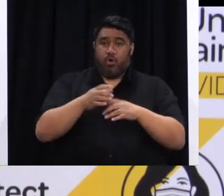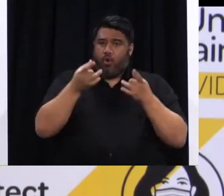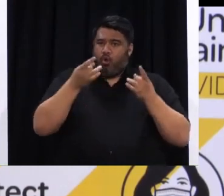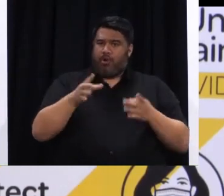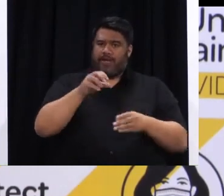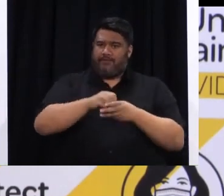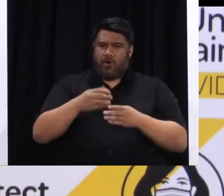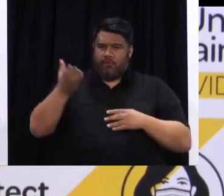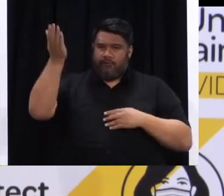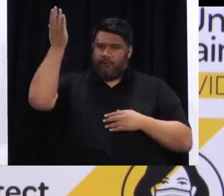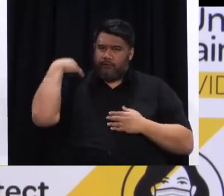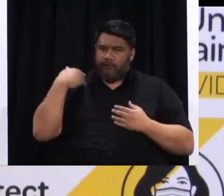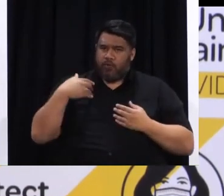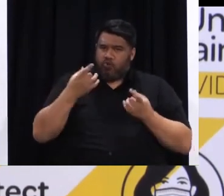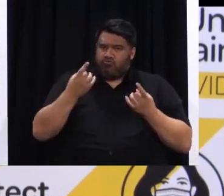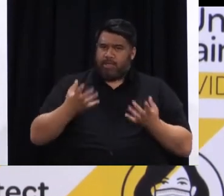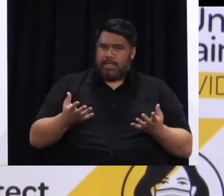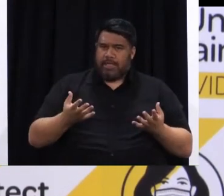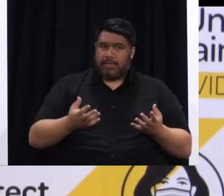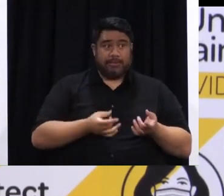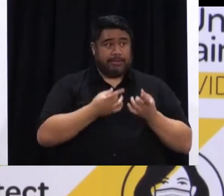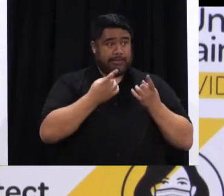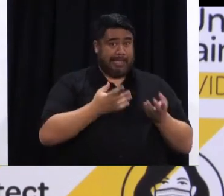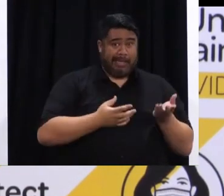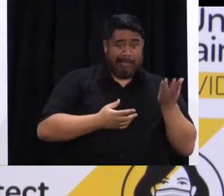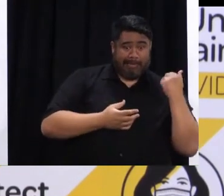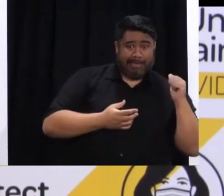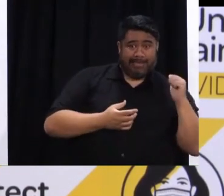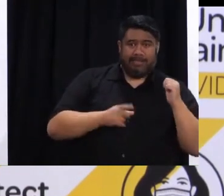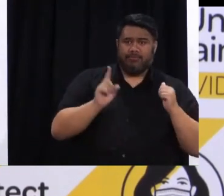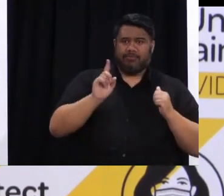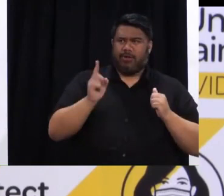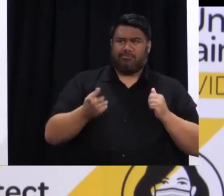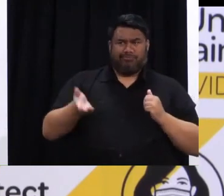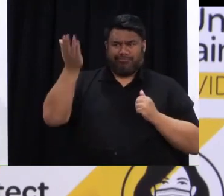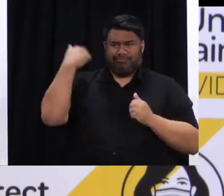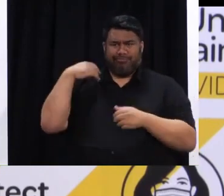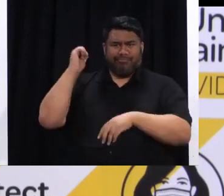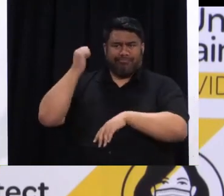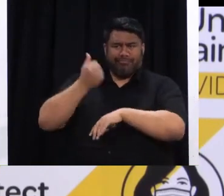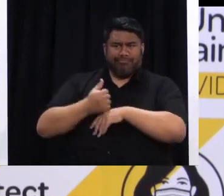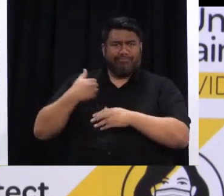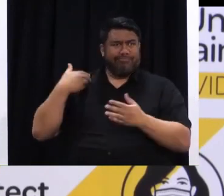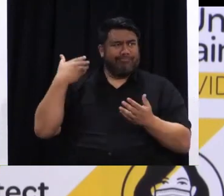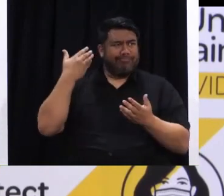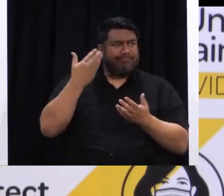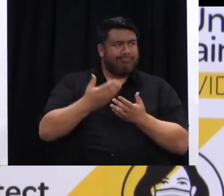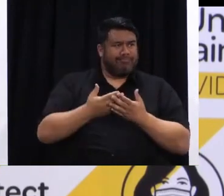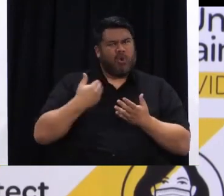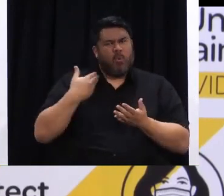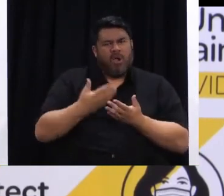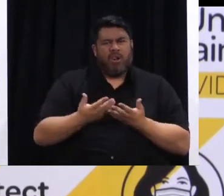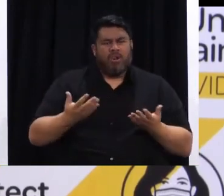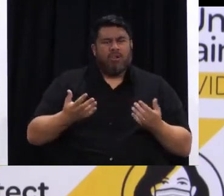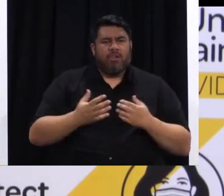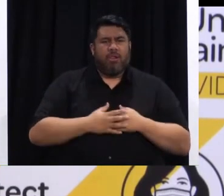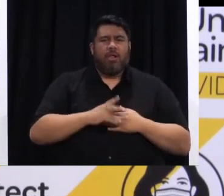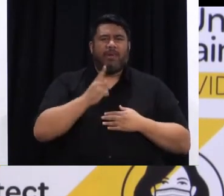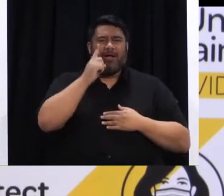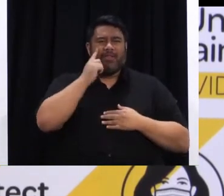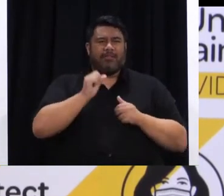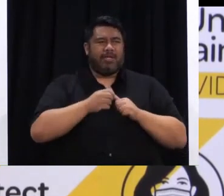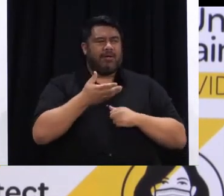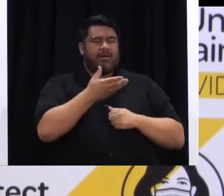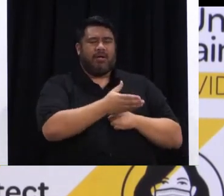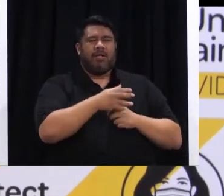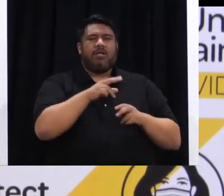working with MIQ, but it didn't start yesterday. It's been in place for a little while. But I'll perhaps get Dr